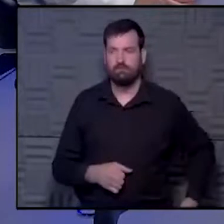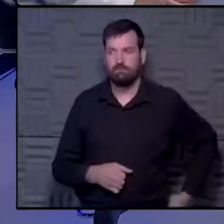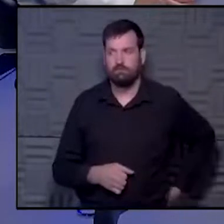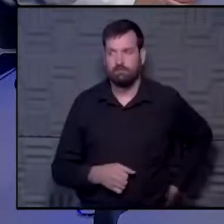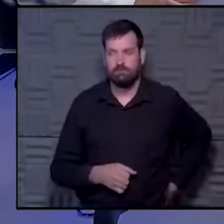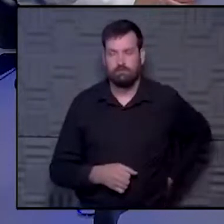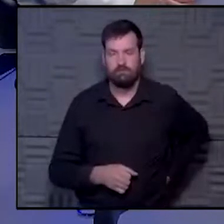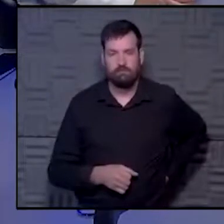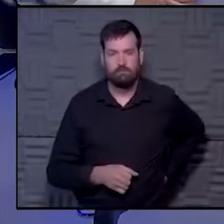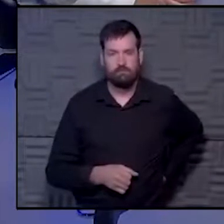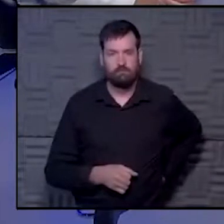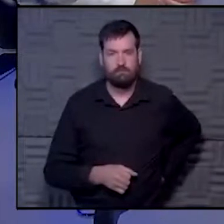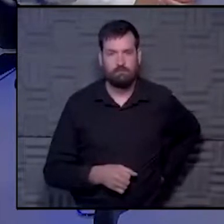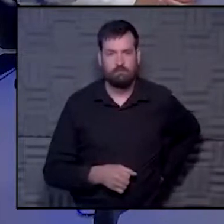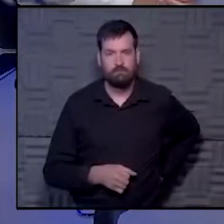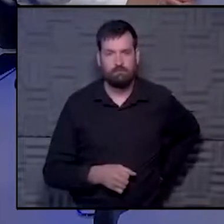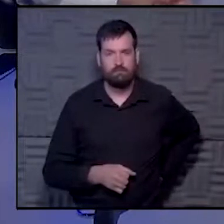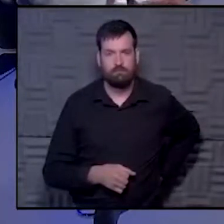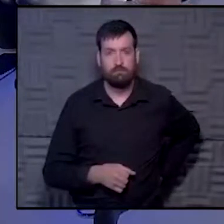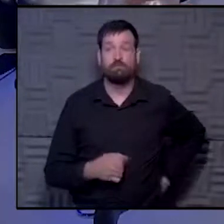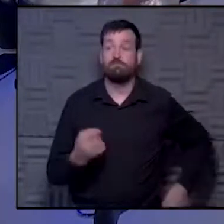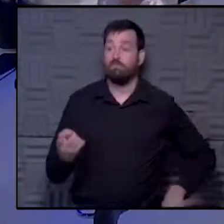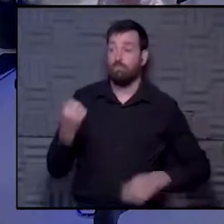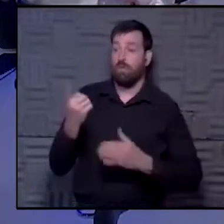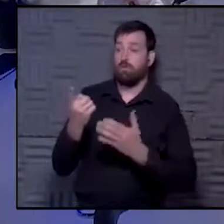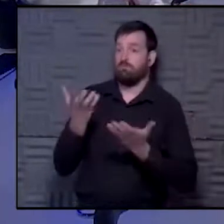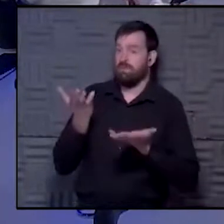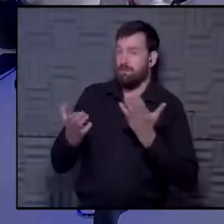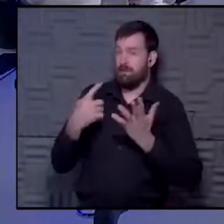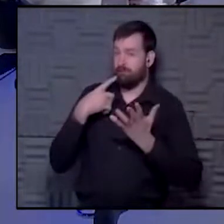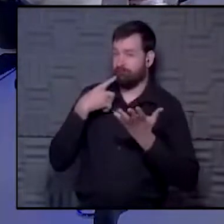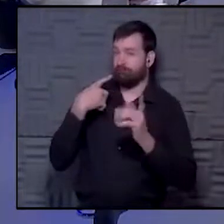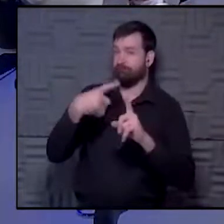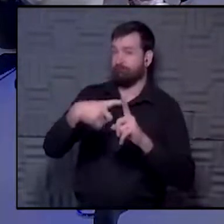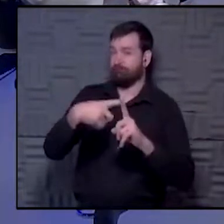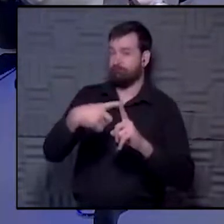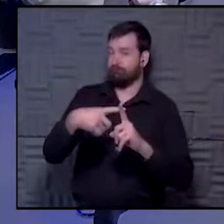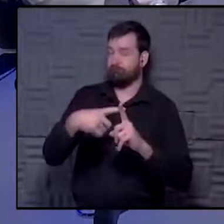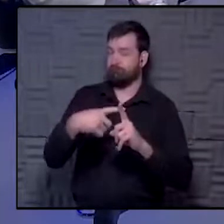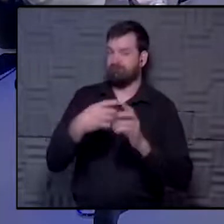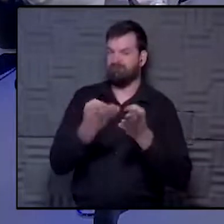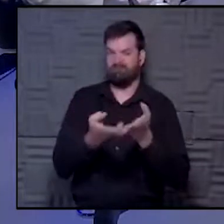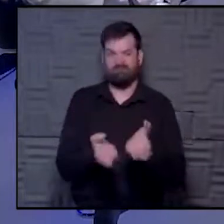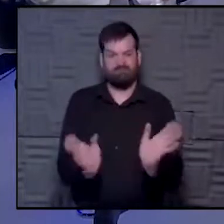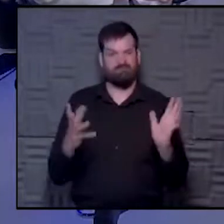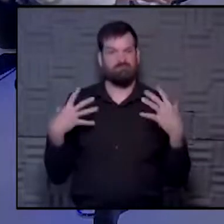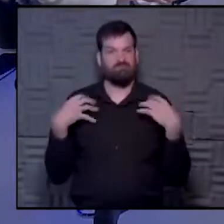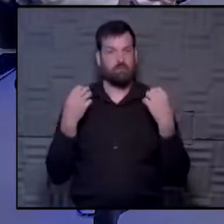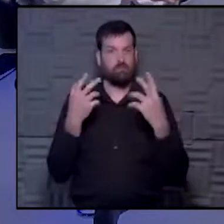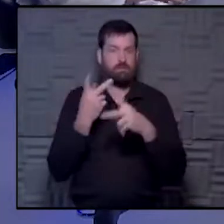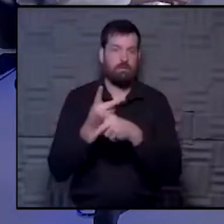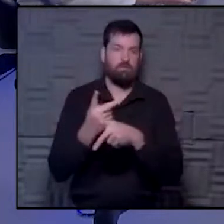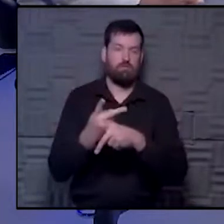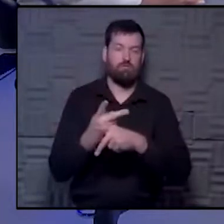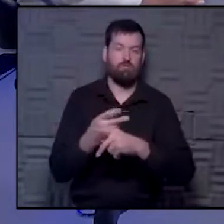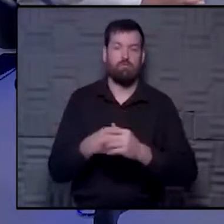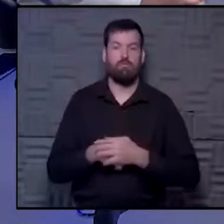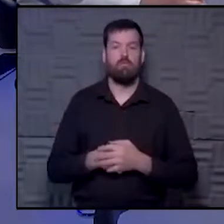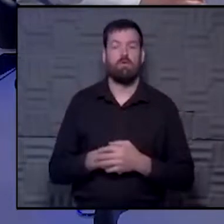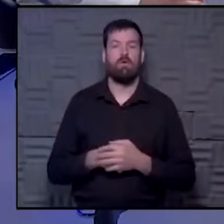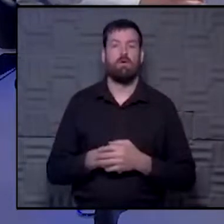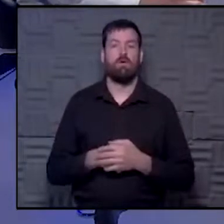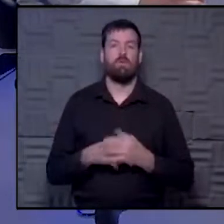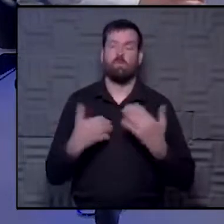One of the things that might actually be a silver lining from the COVID pandemic, really across health care delivery, was the